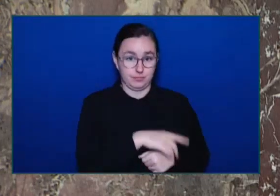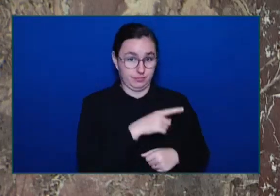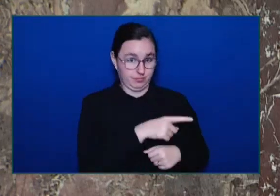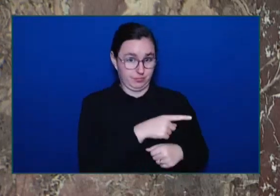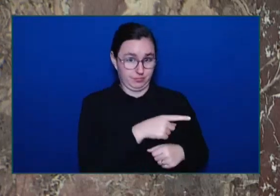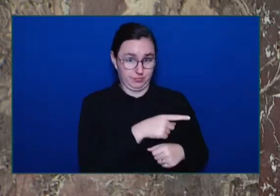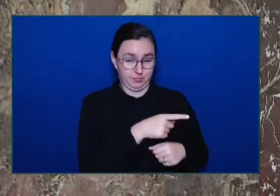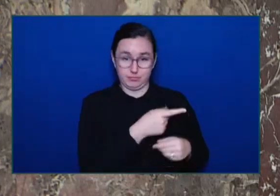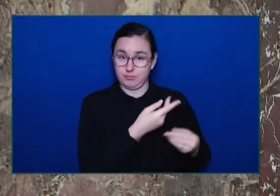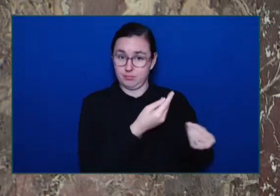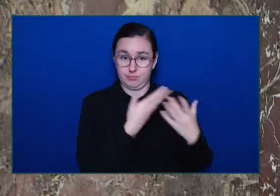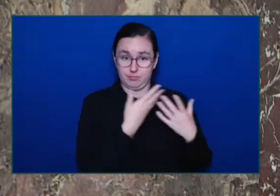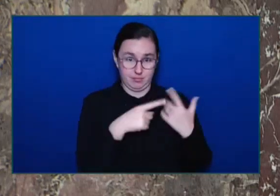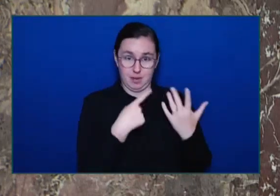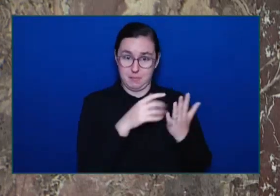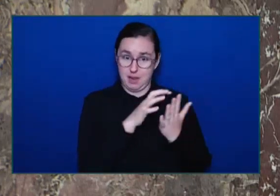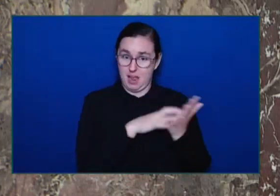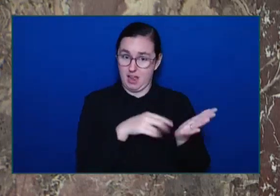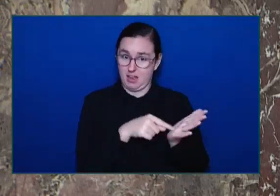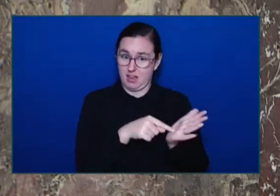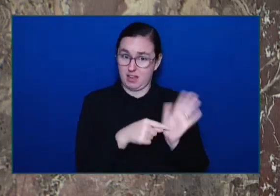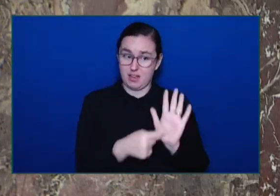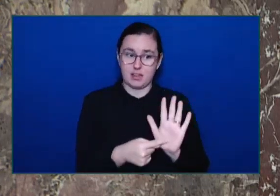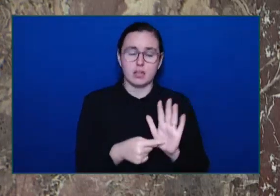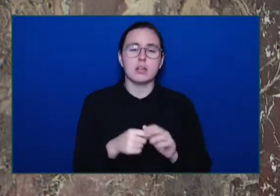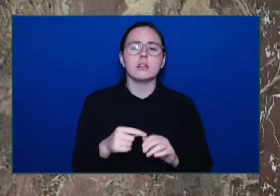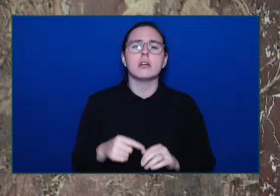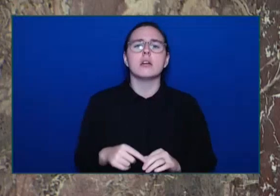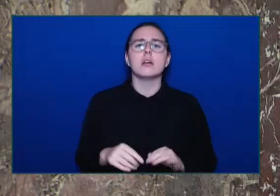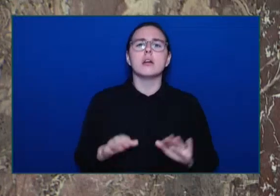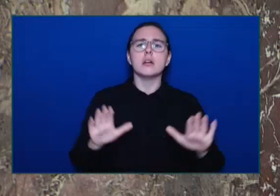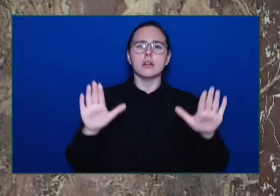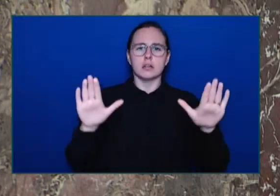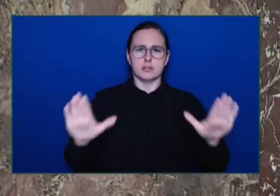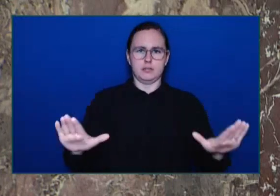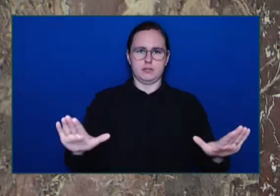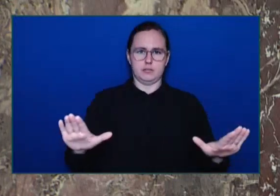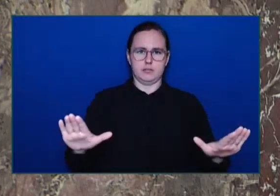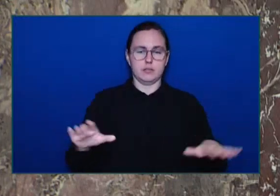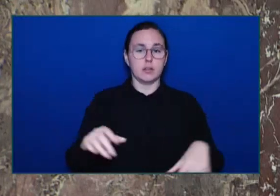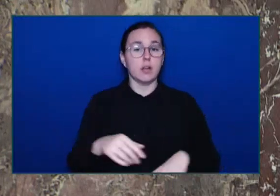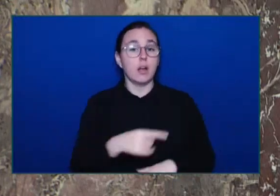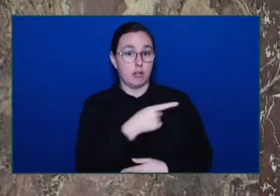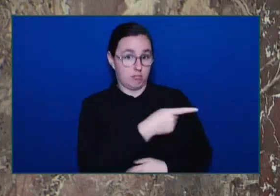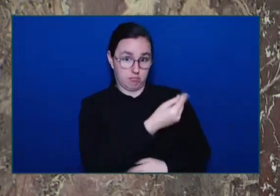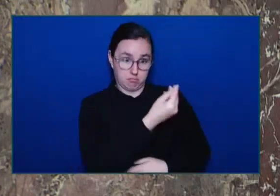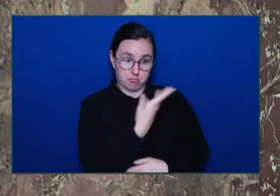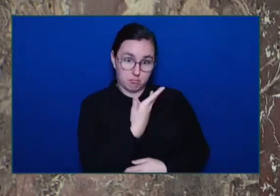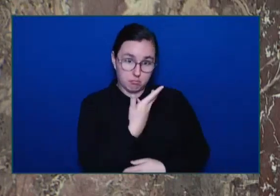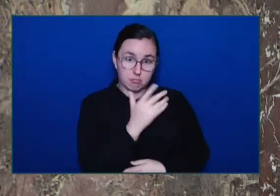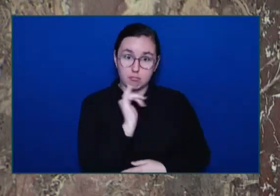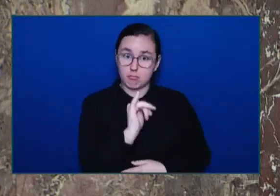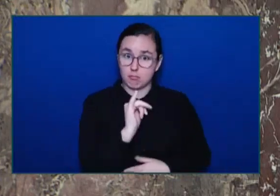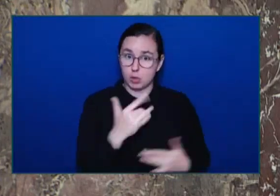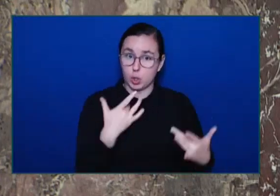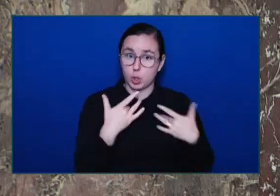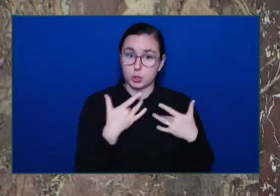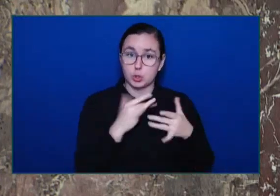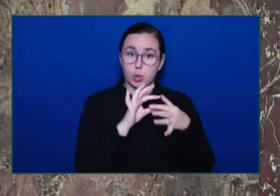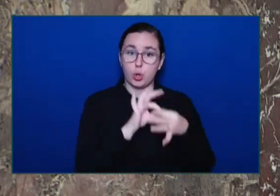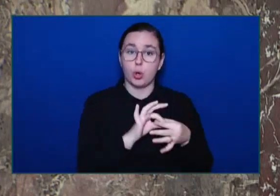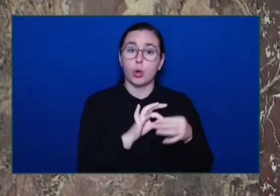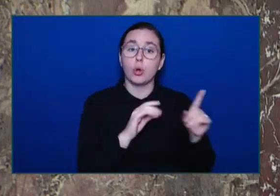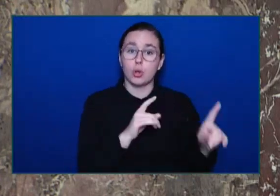Please I was profoundly concerned about the conduct of the CEO Reached out to the board And the board